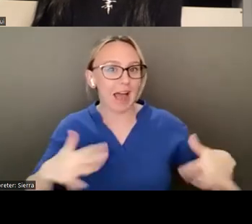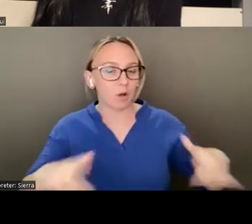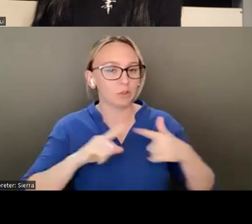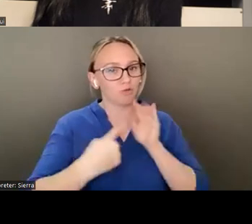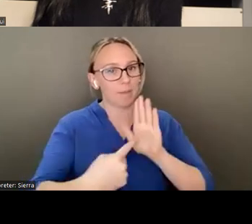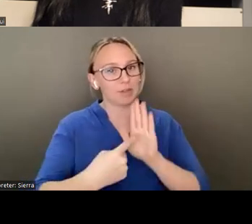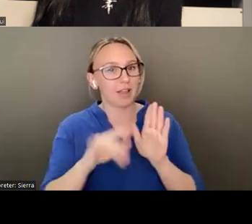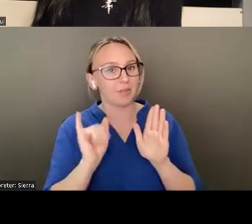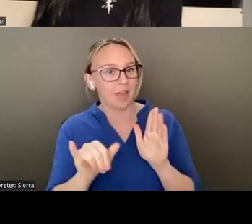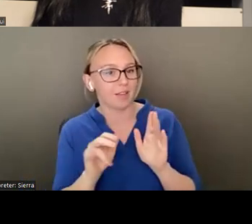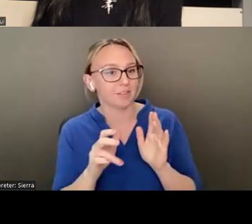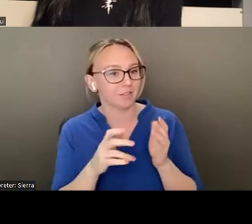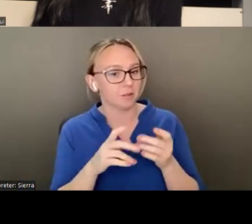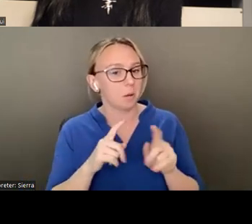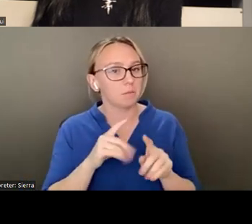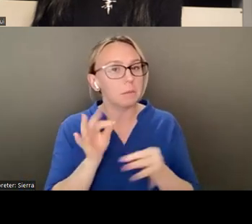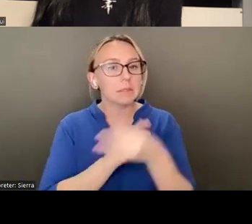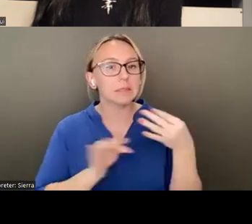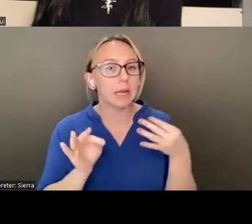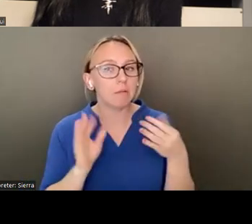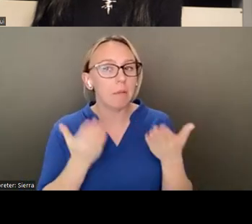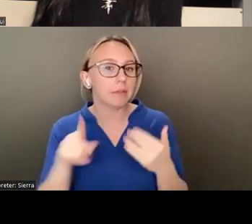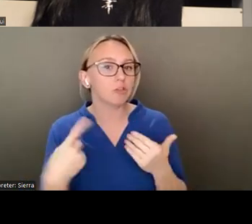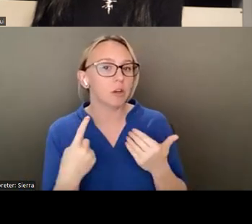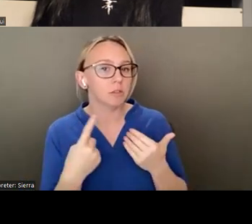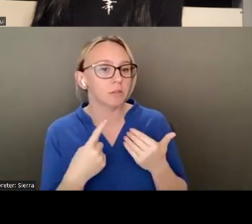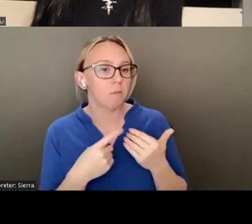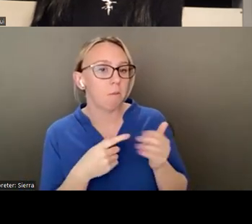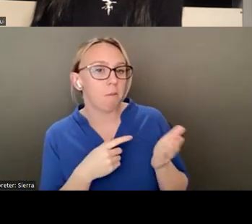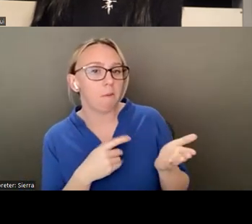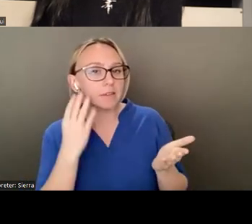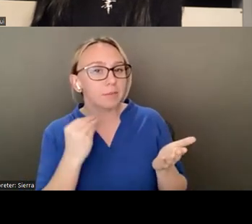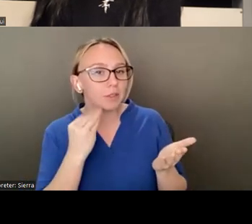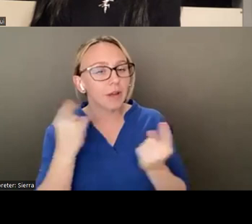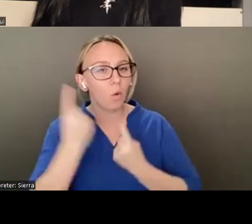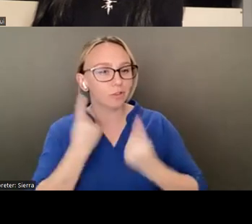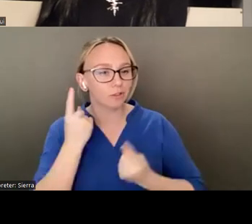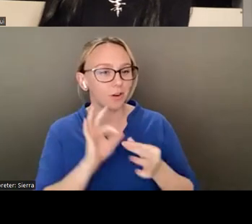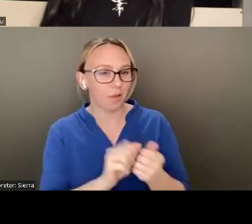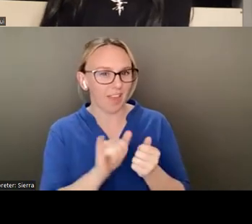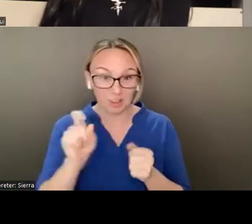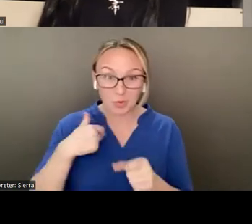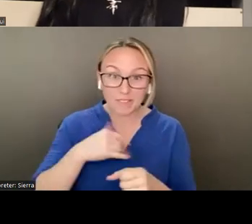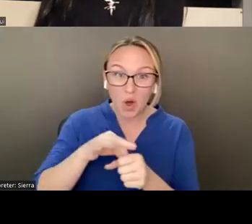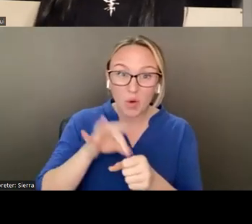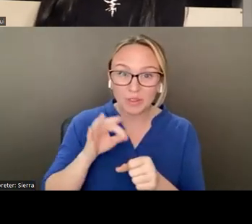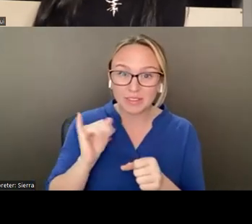live in the place where I got to experience it and wonder about it. don't know, should we take a vote on whether we want any additional